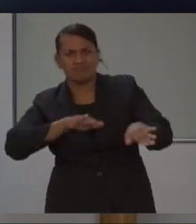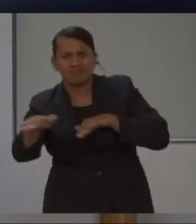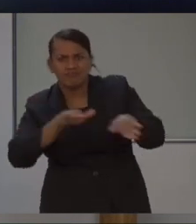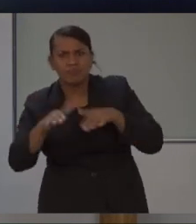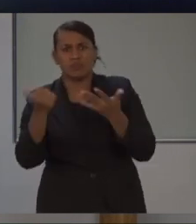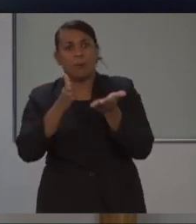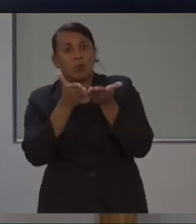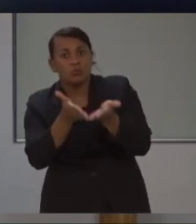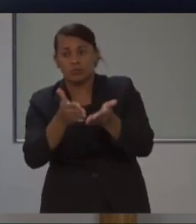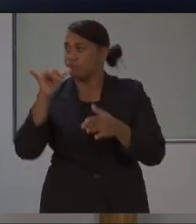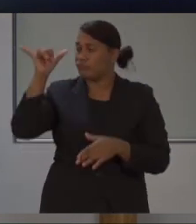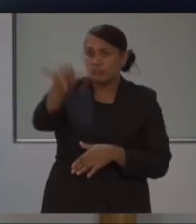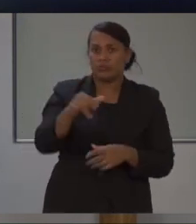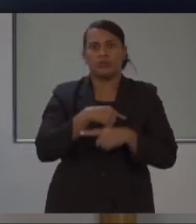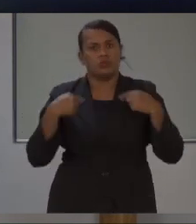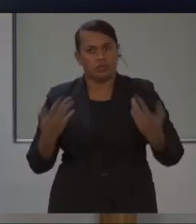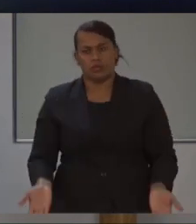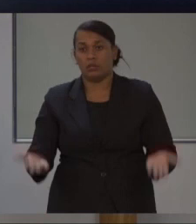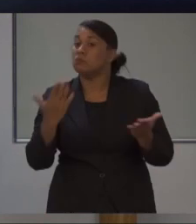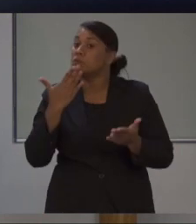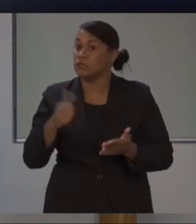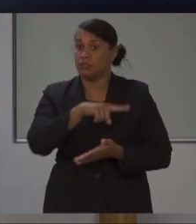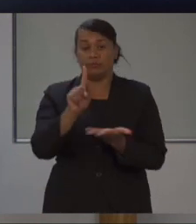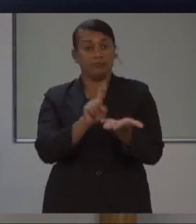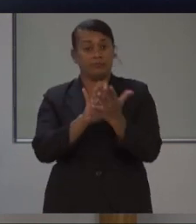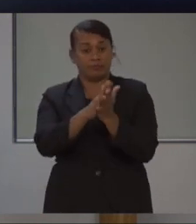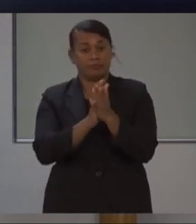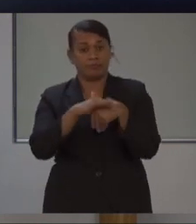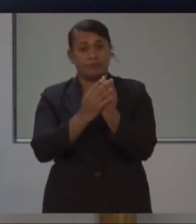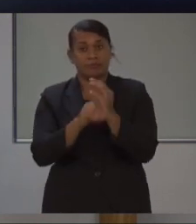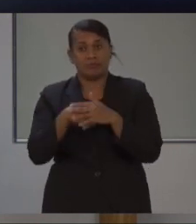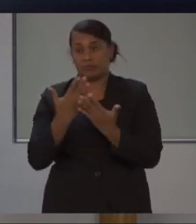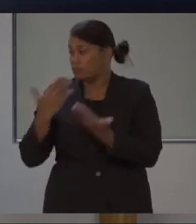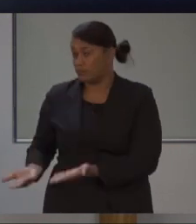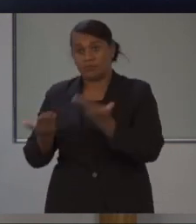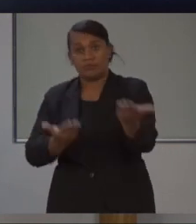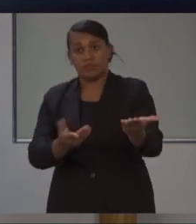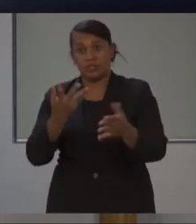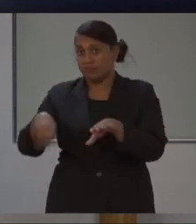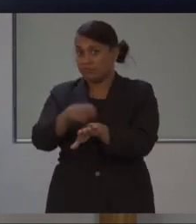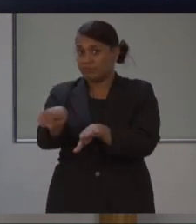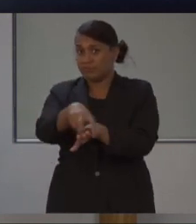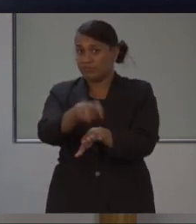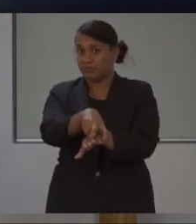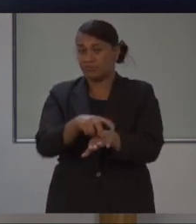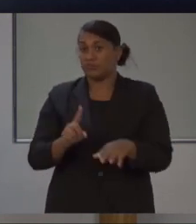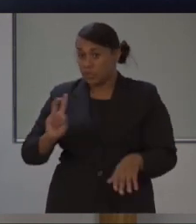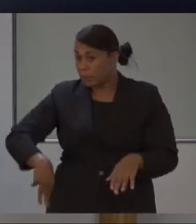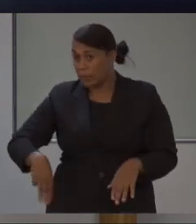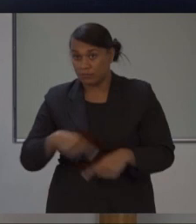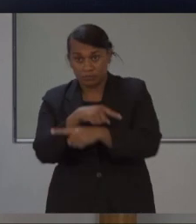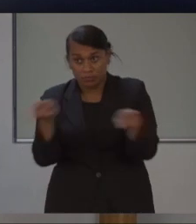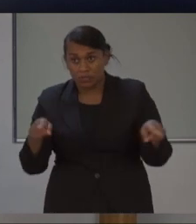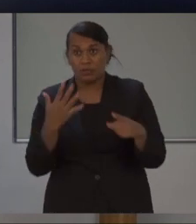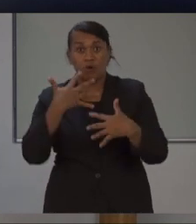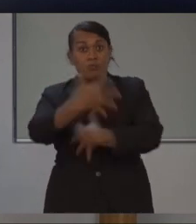are encouraged to provide hand sanitizers to passengers upon boarding. And members of the public are encouraged